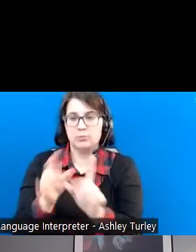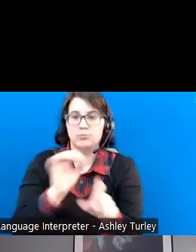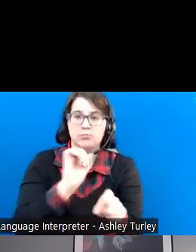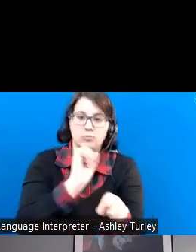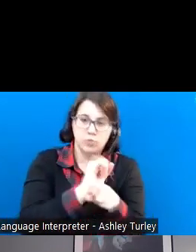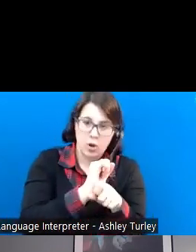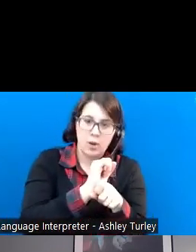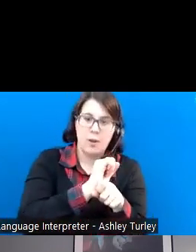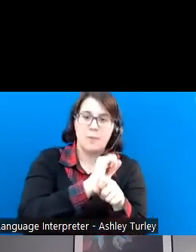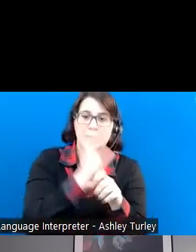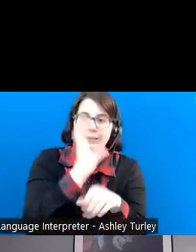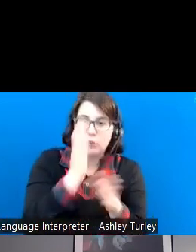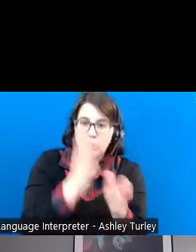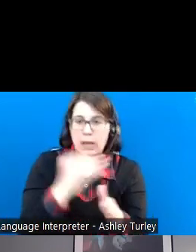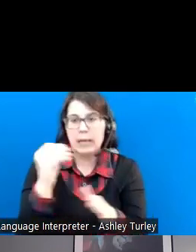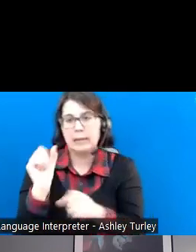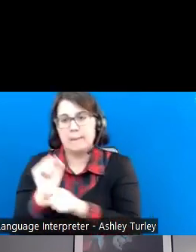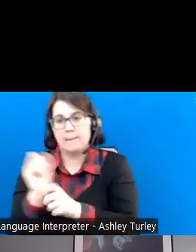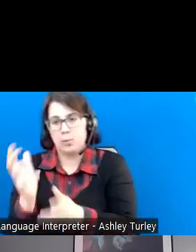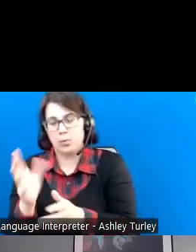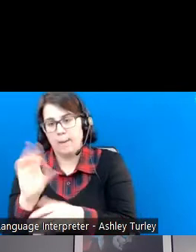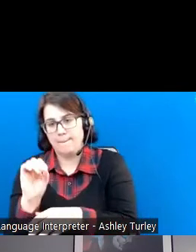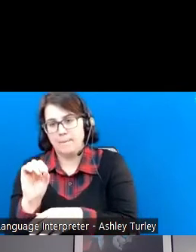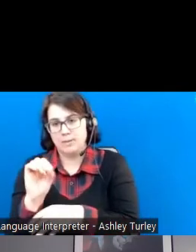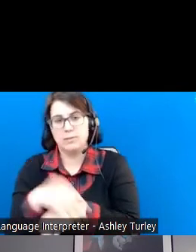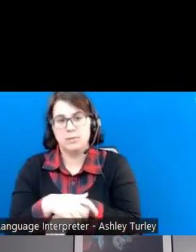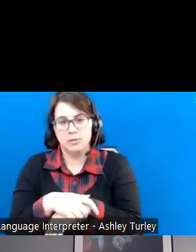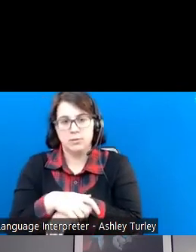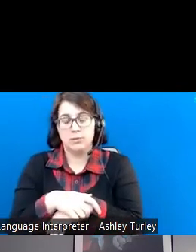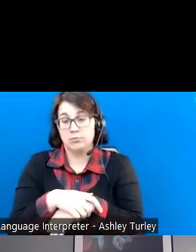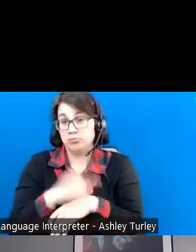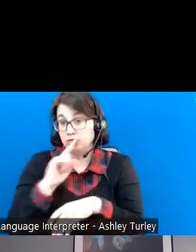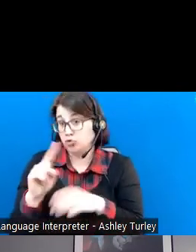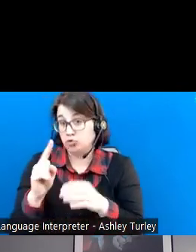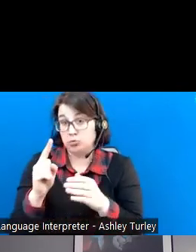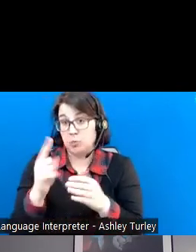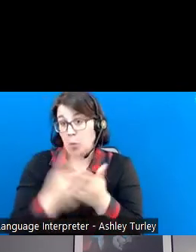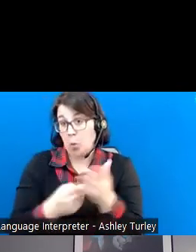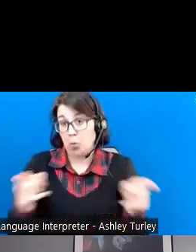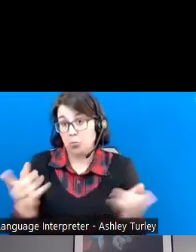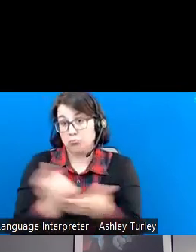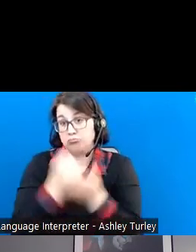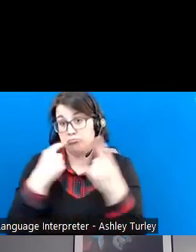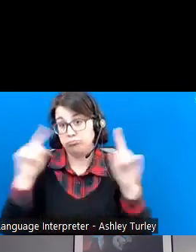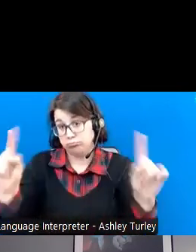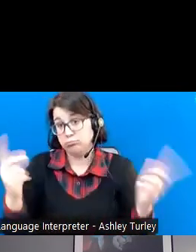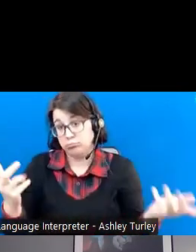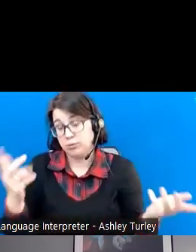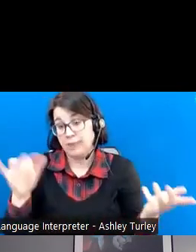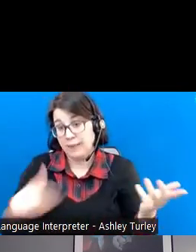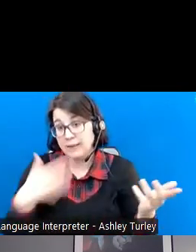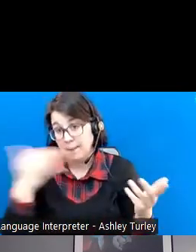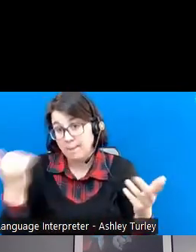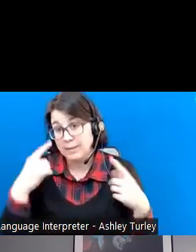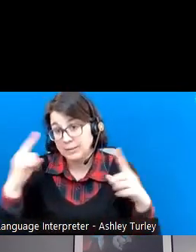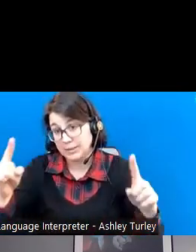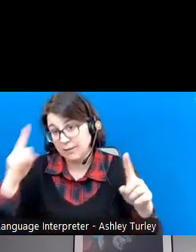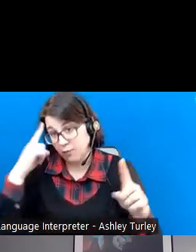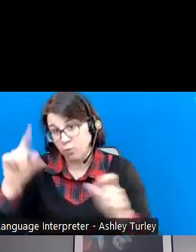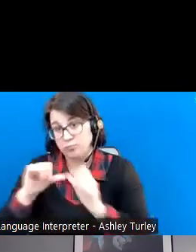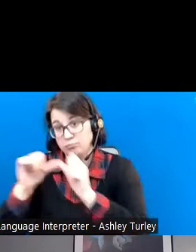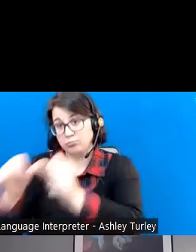employer to hopefully make sure it's a win-win situation for both, because that's going to be the best success for long-term employment for that person.